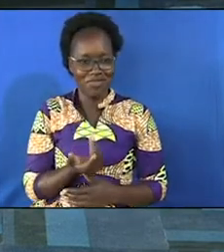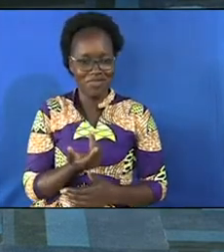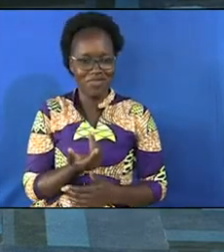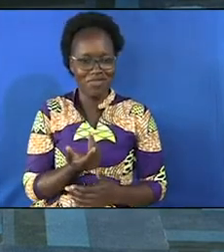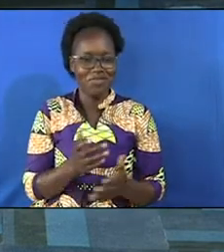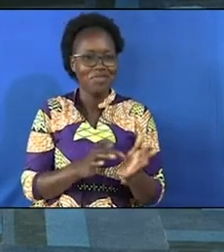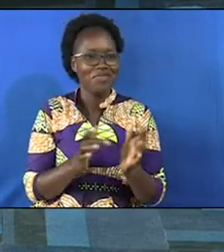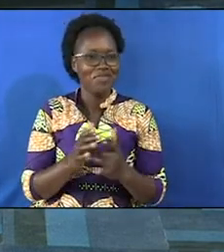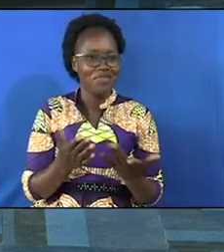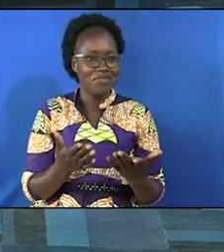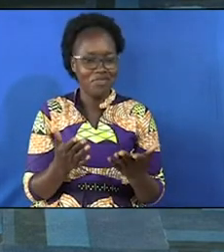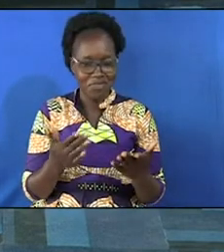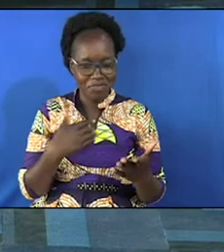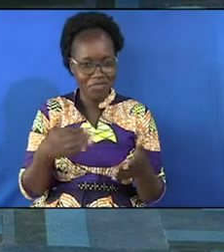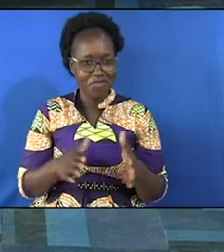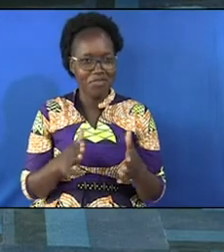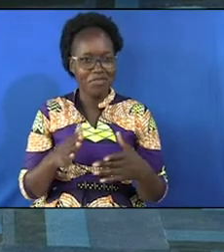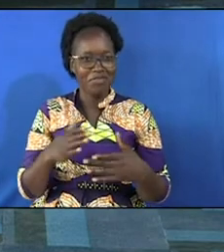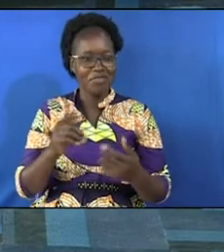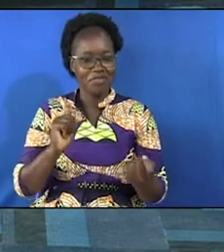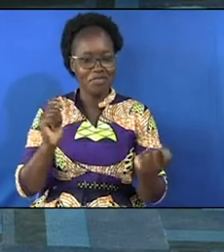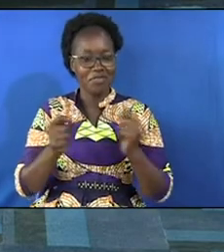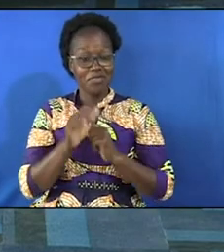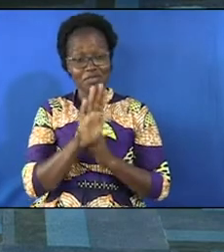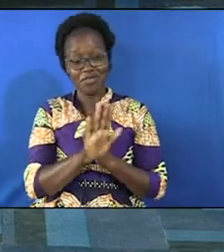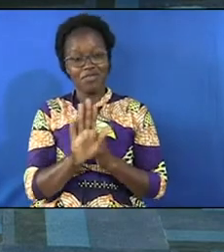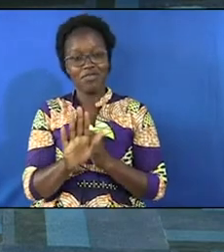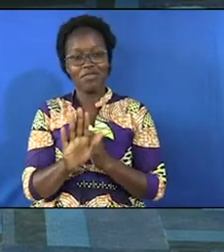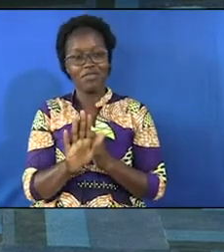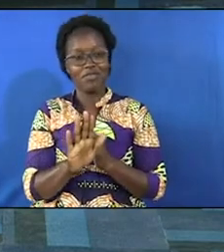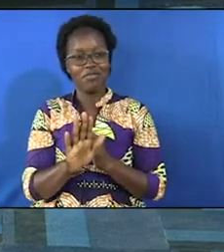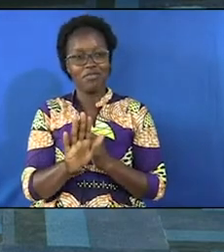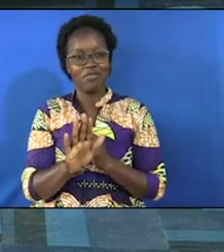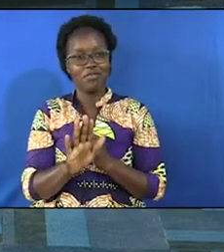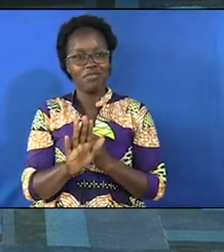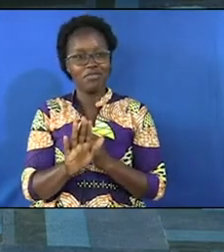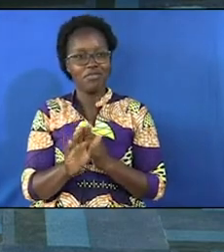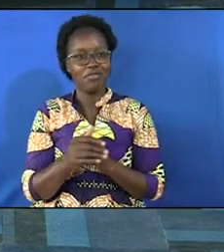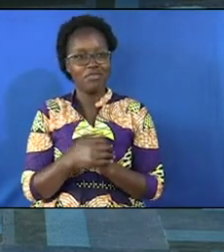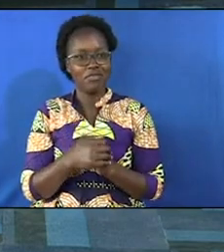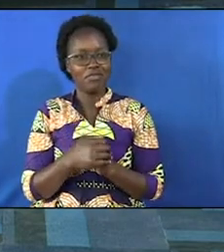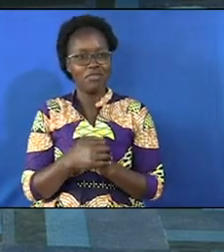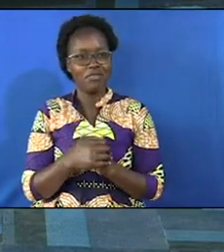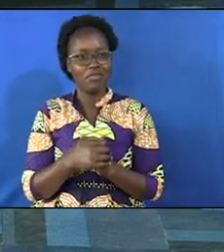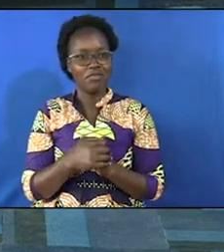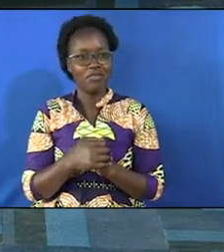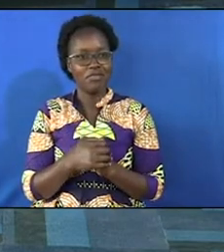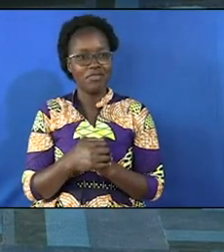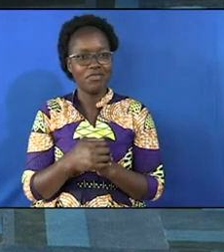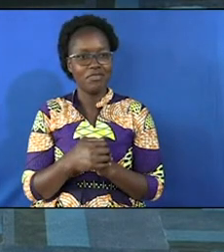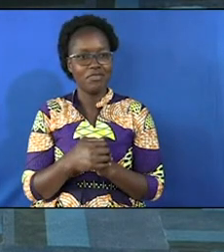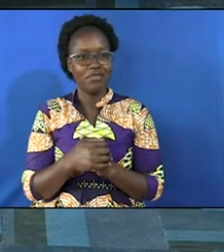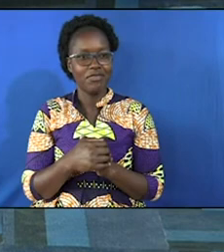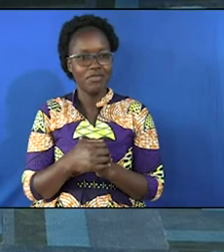the Bible has a way of transforming you you know you didn't get it so let you in the street